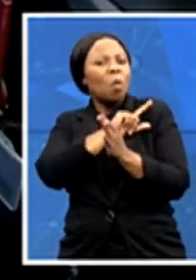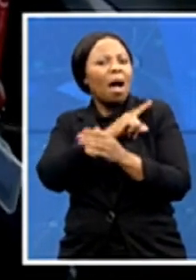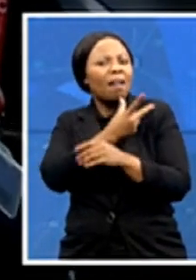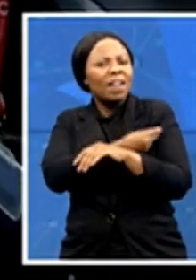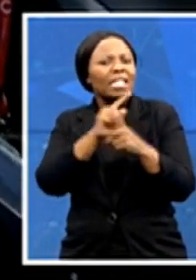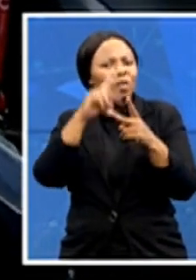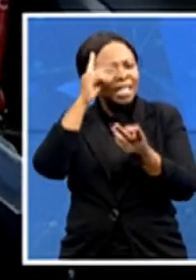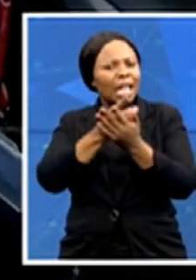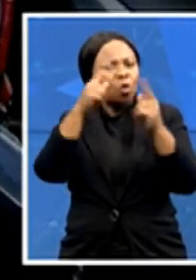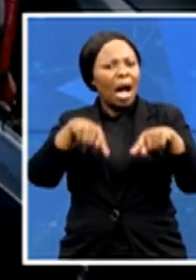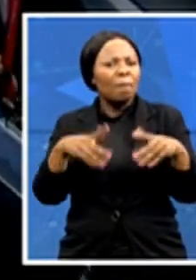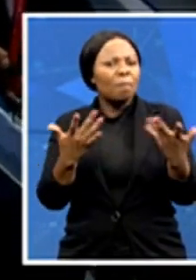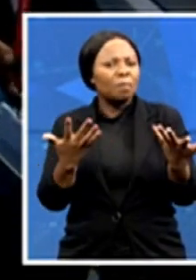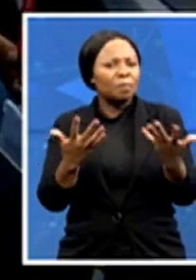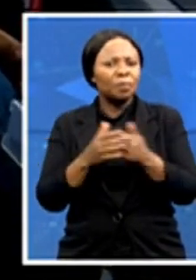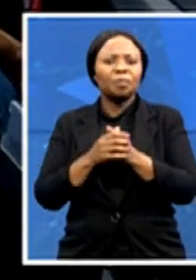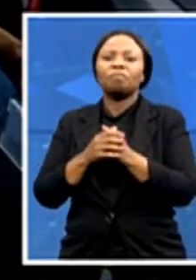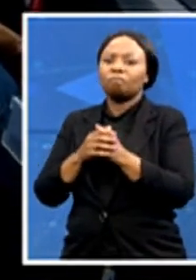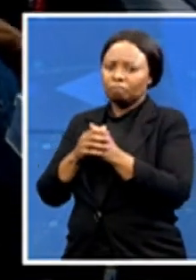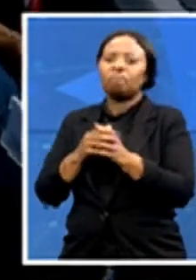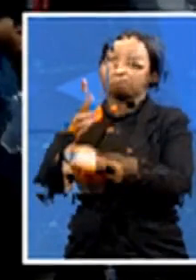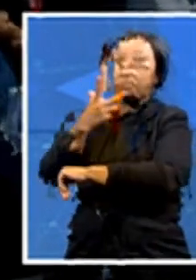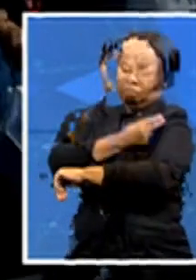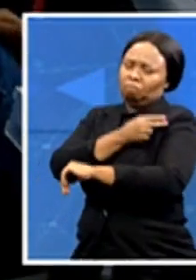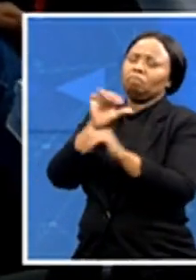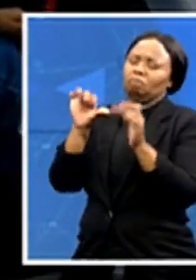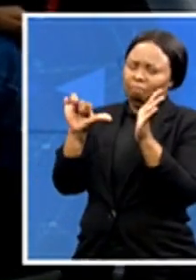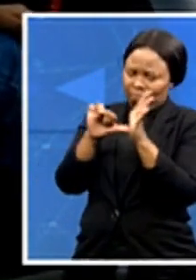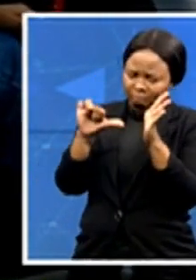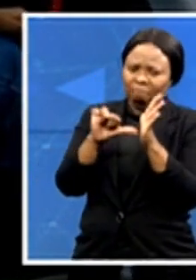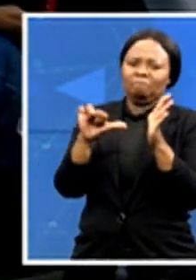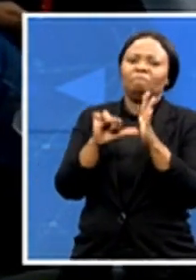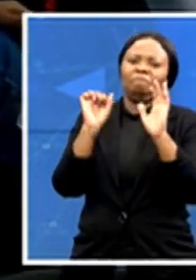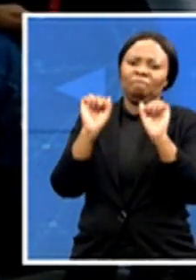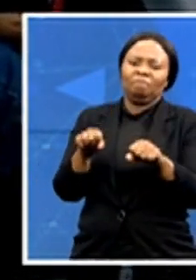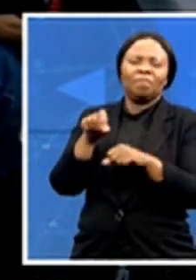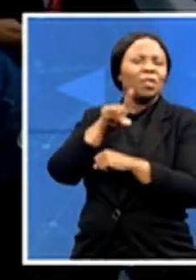important to vaccinate because I think I